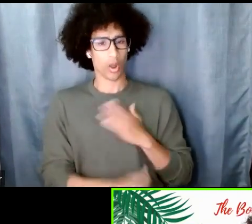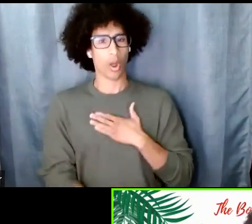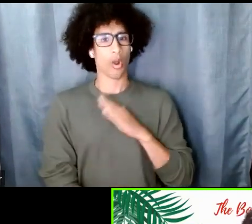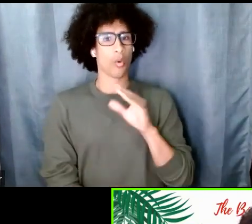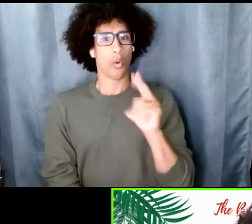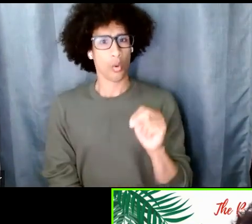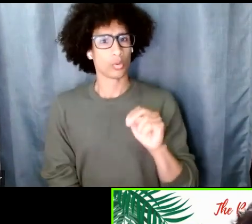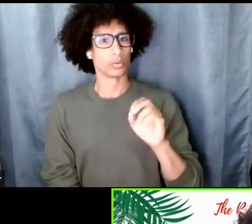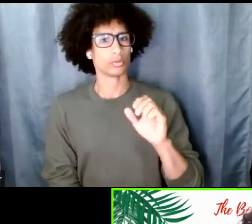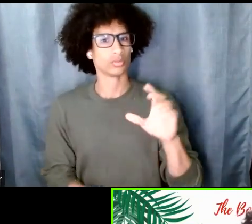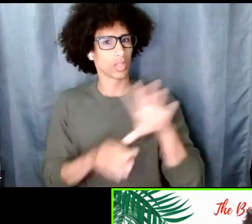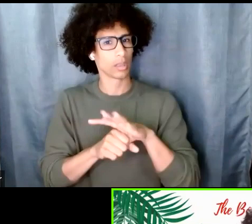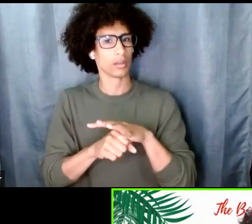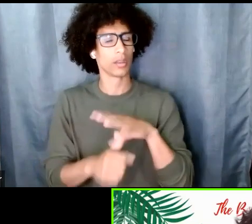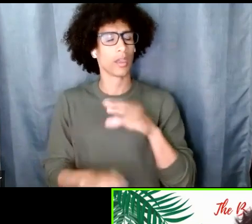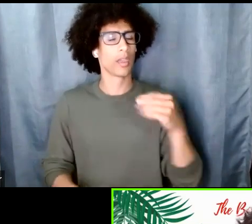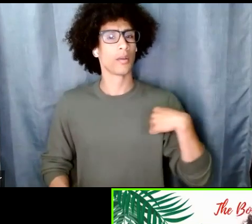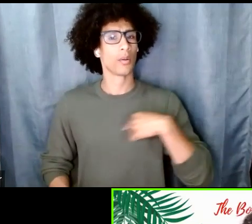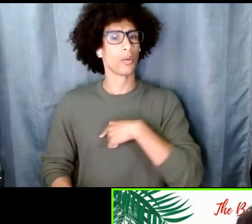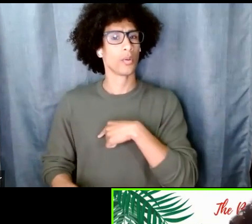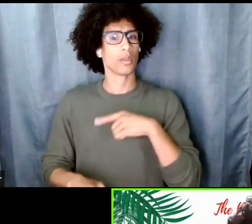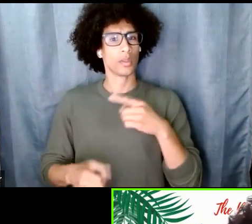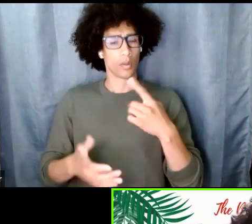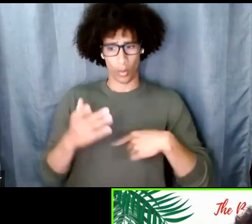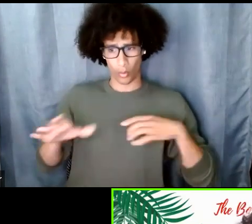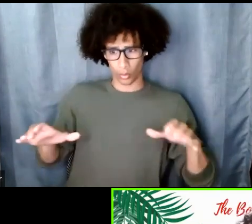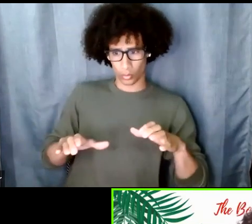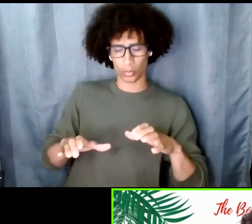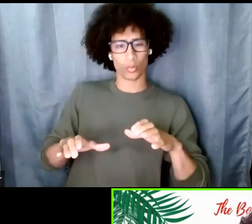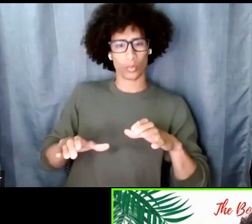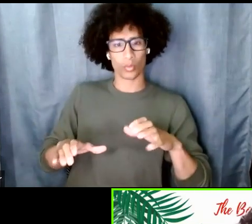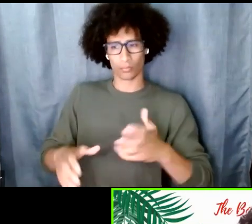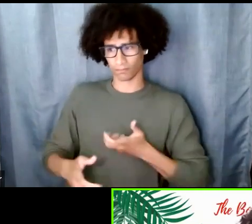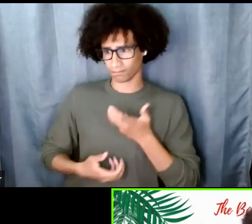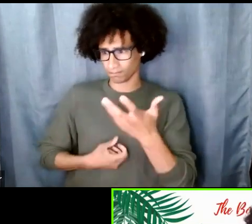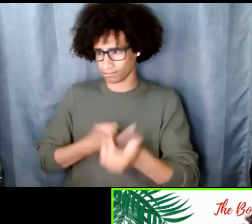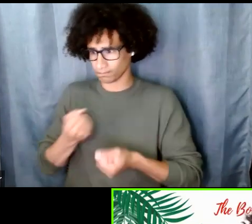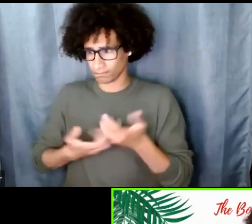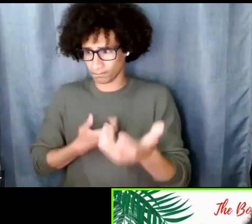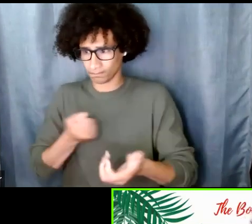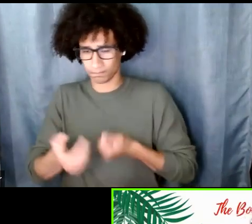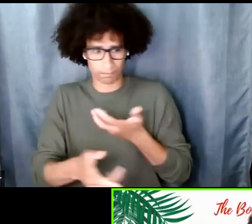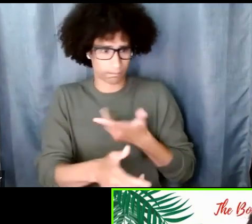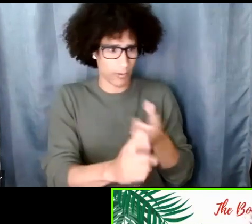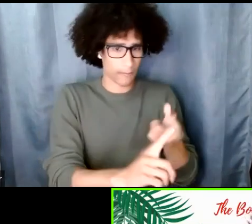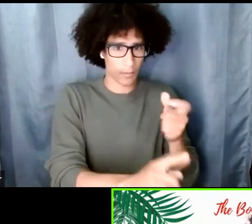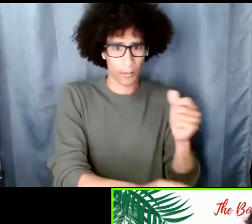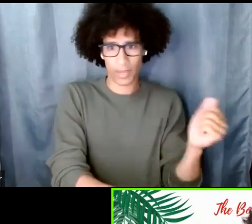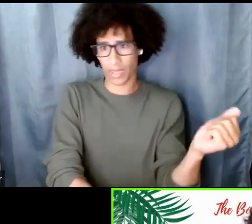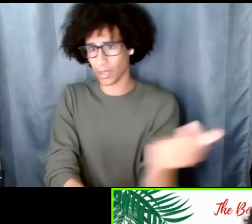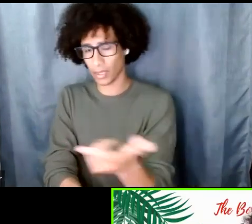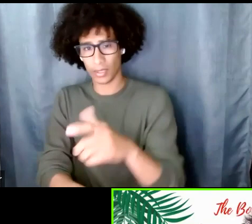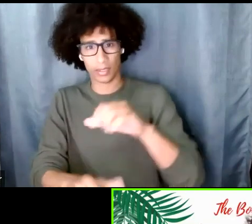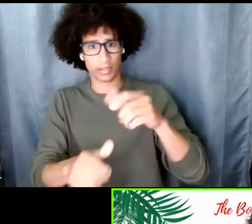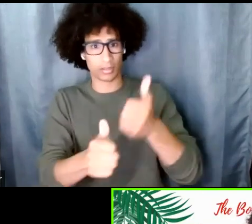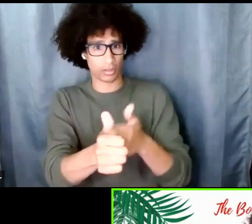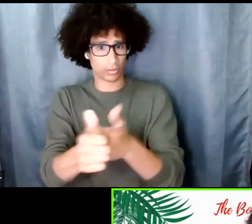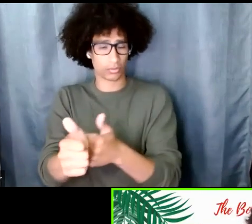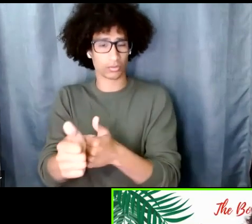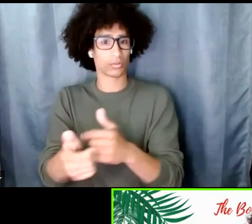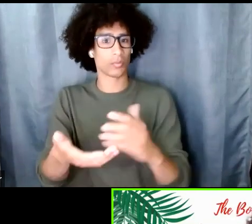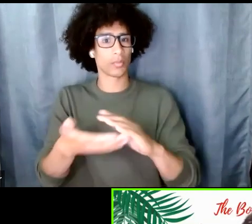as invested and supported and centered as predominantly white works can we just be on the same page